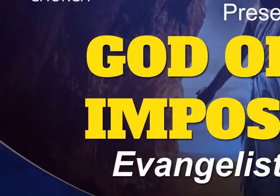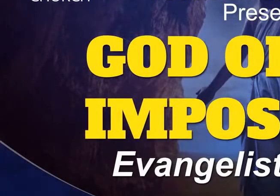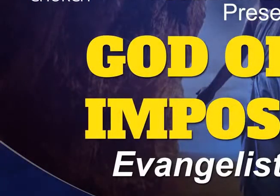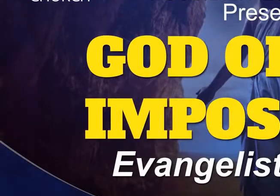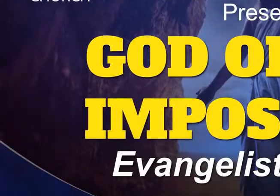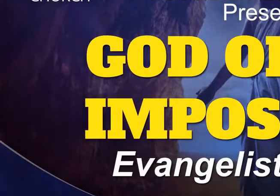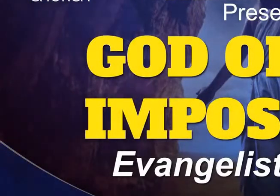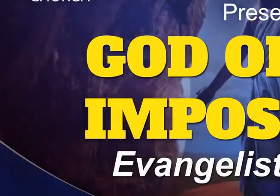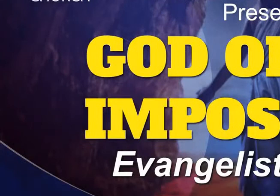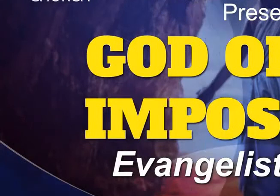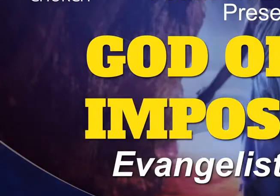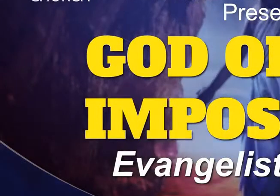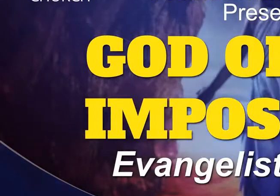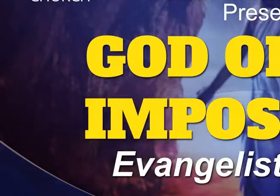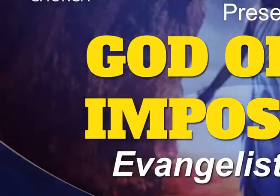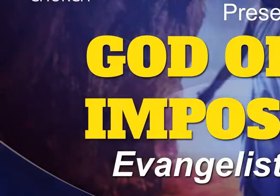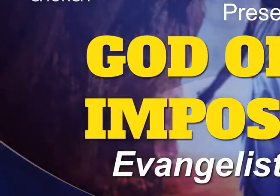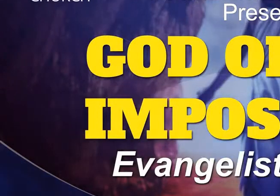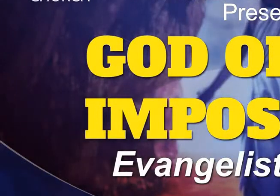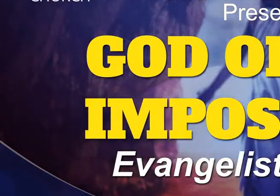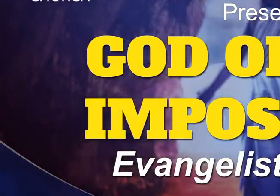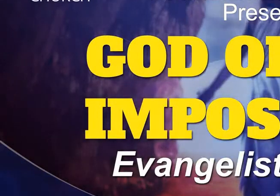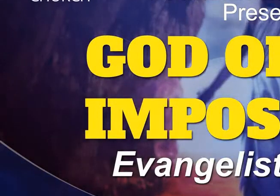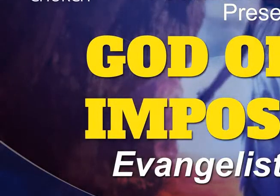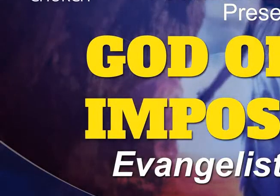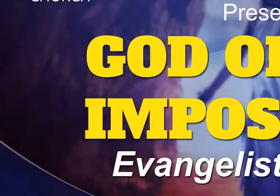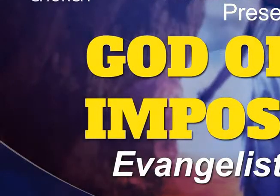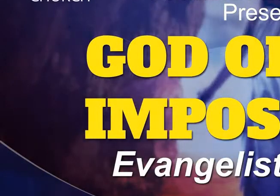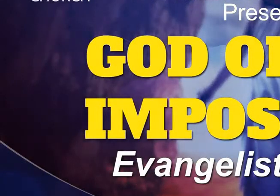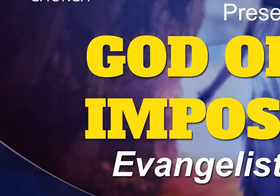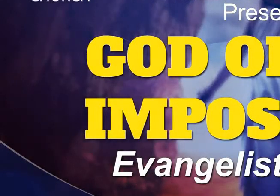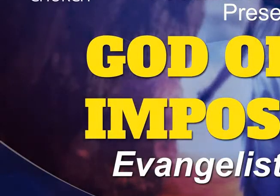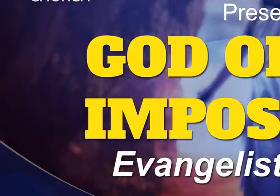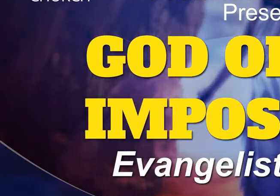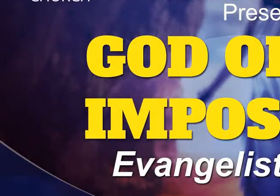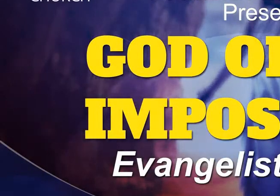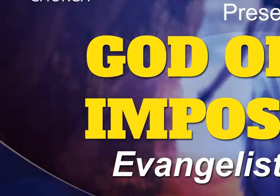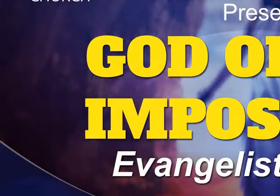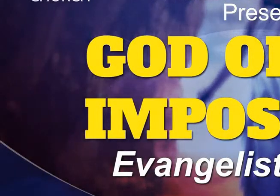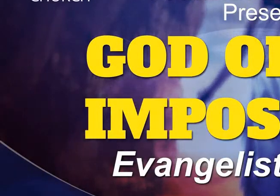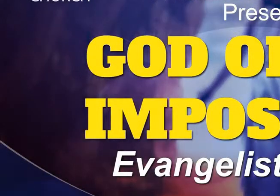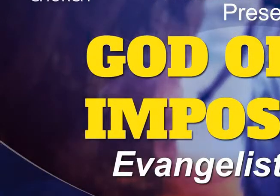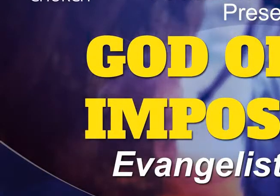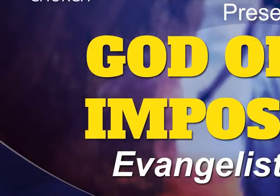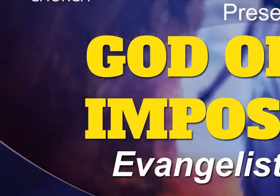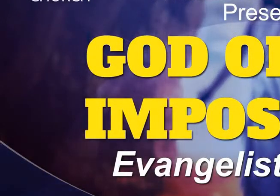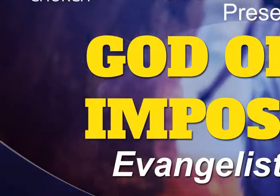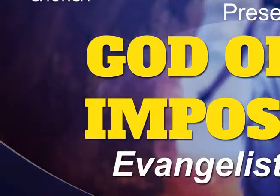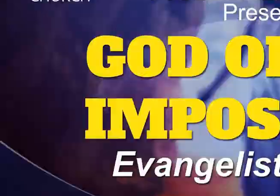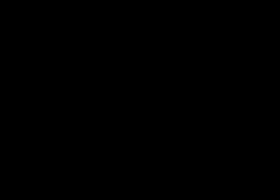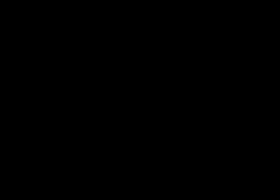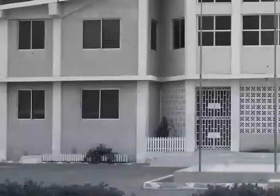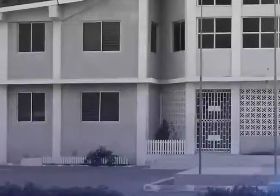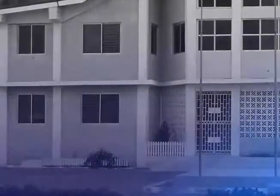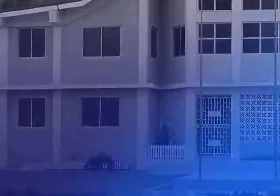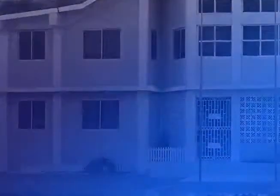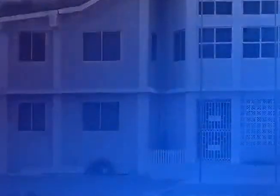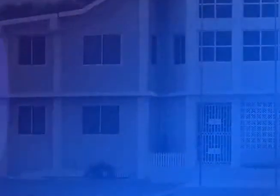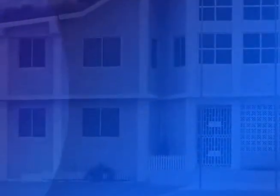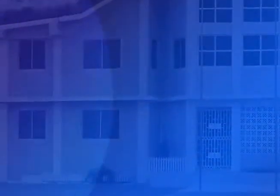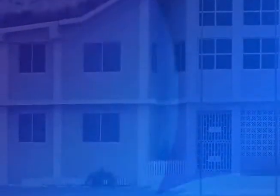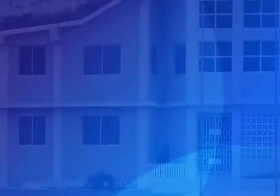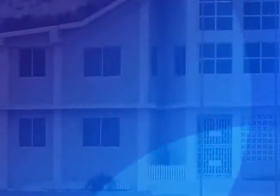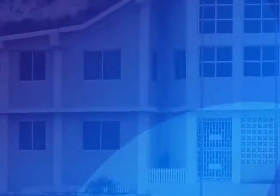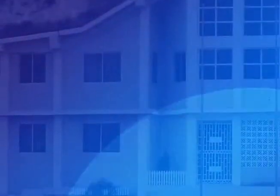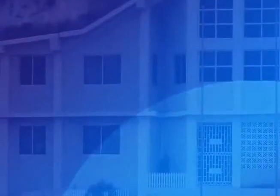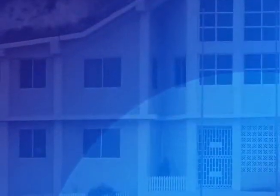potentiality, and I am learning to